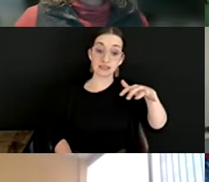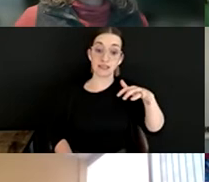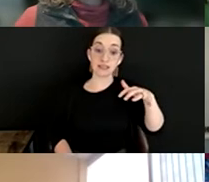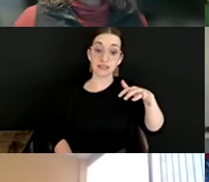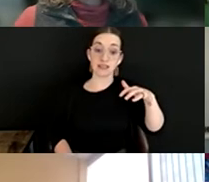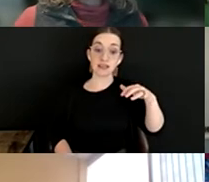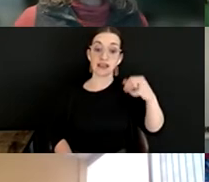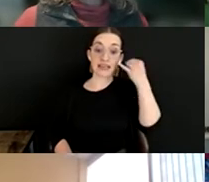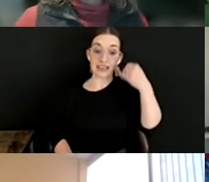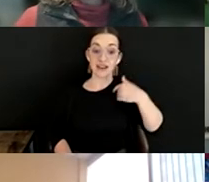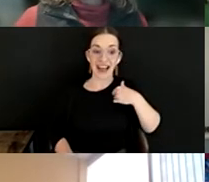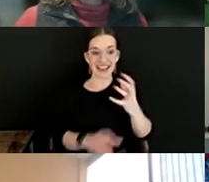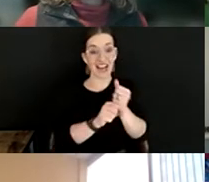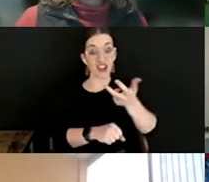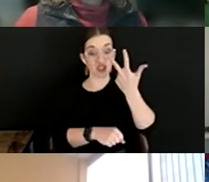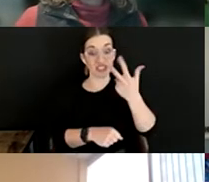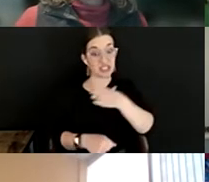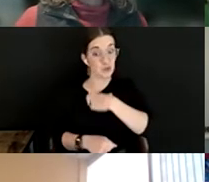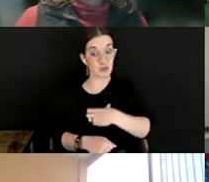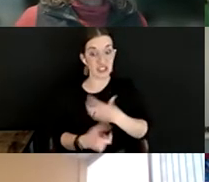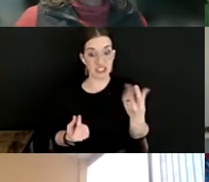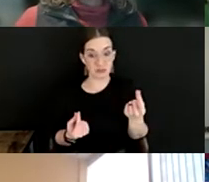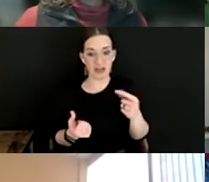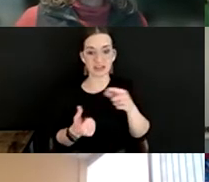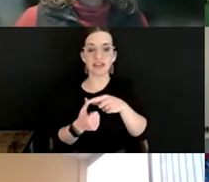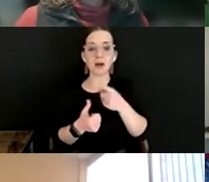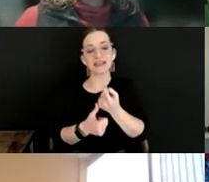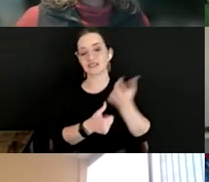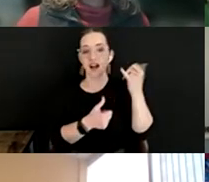If I got three wishes, the first would be, let's knock that off.